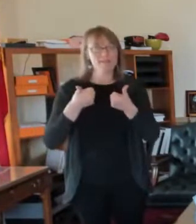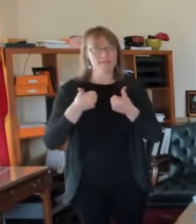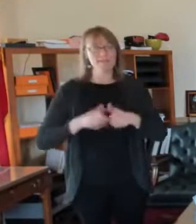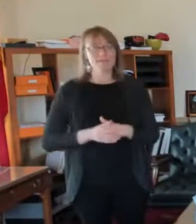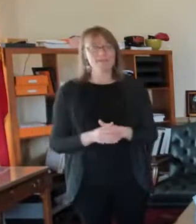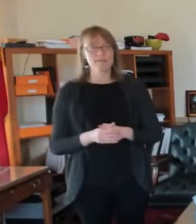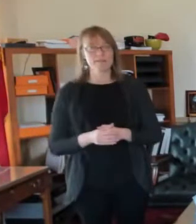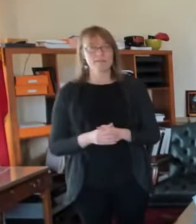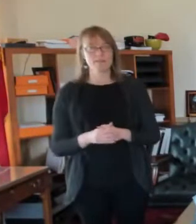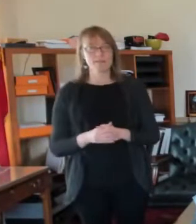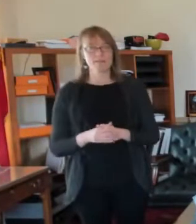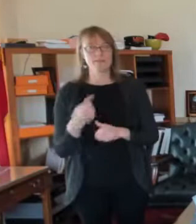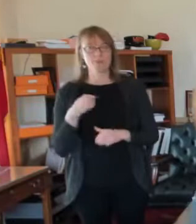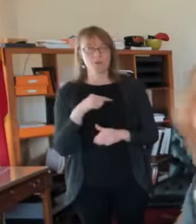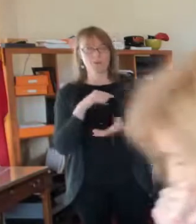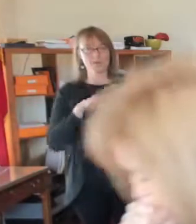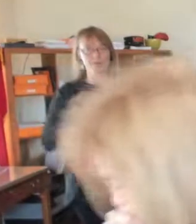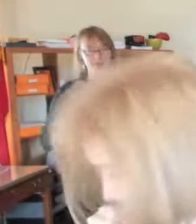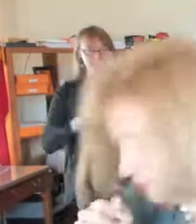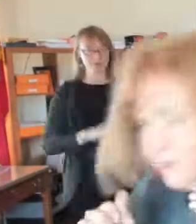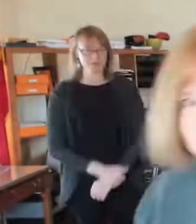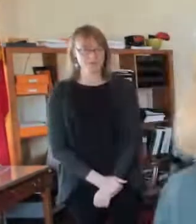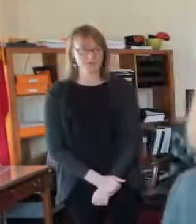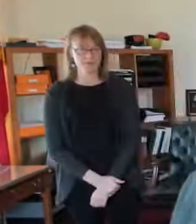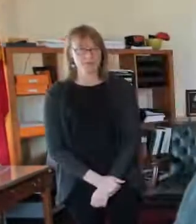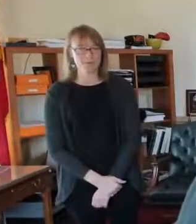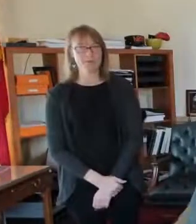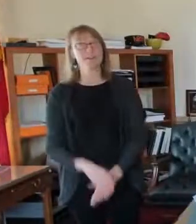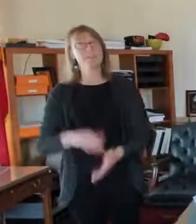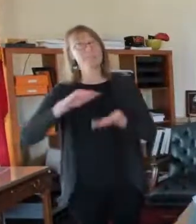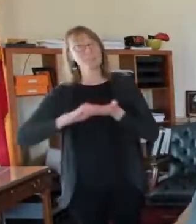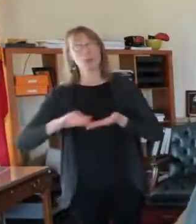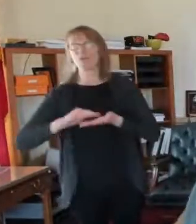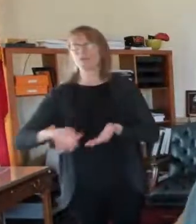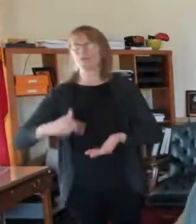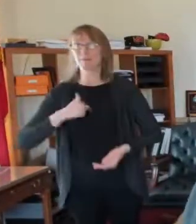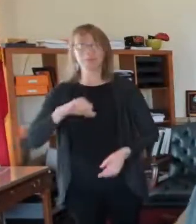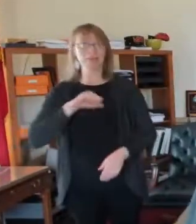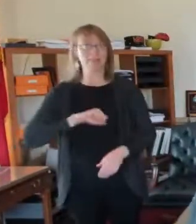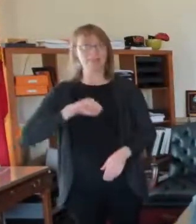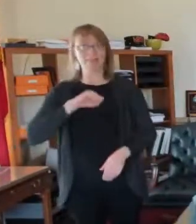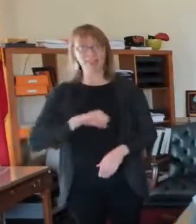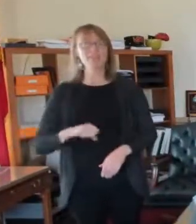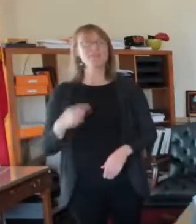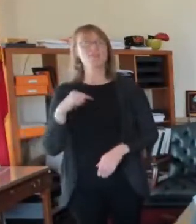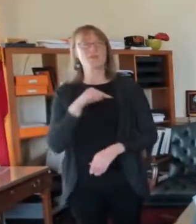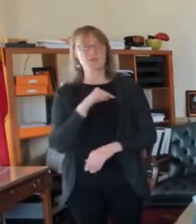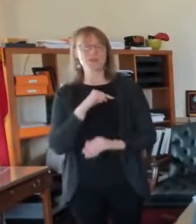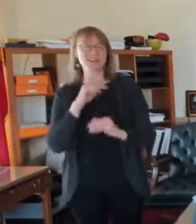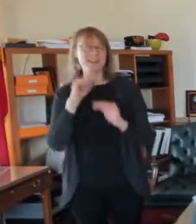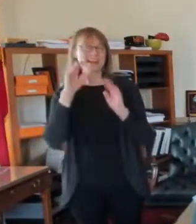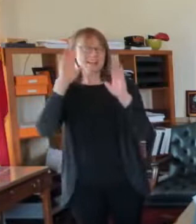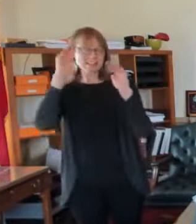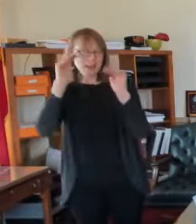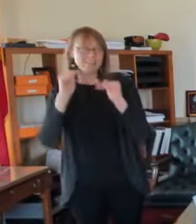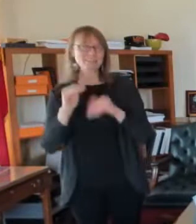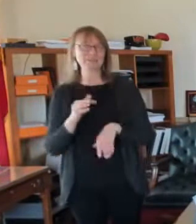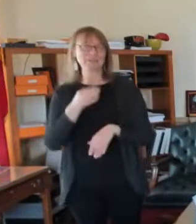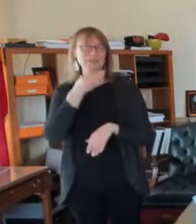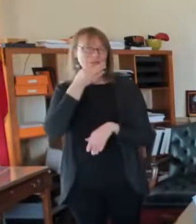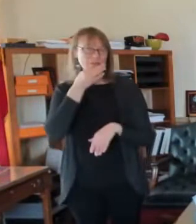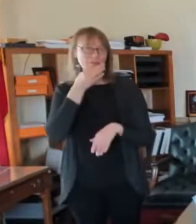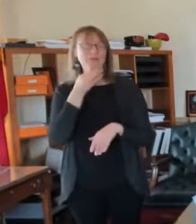uh, excuse me, we expect that at some point that will be changed.